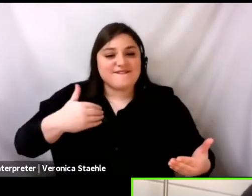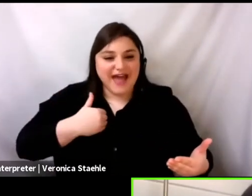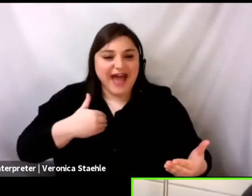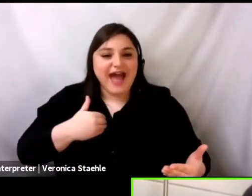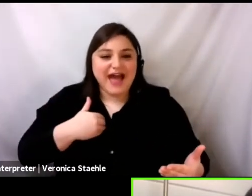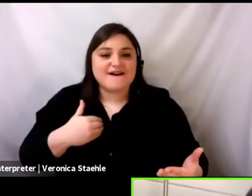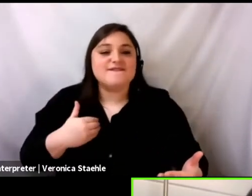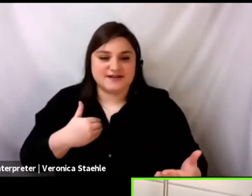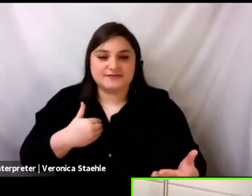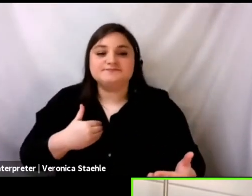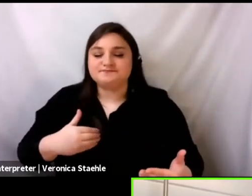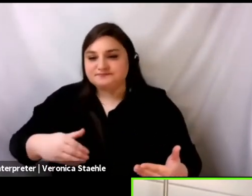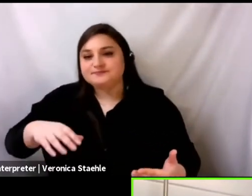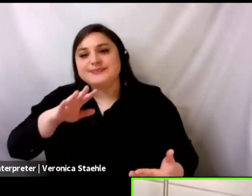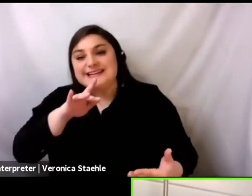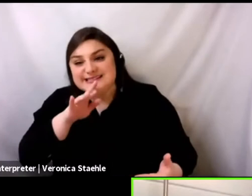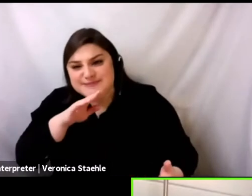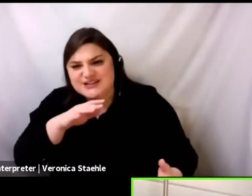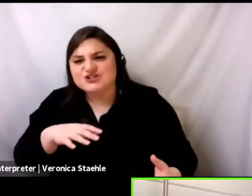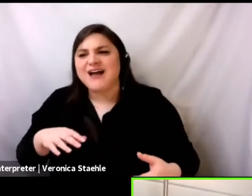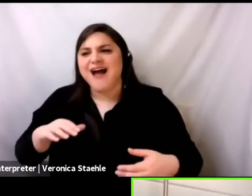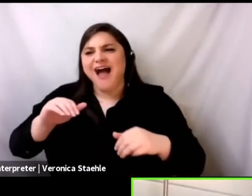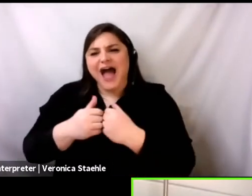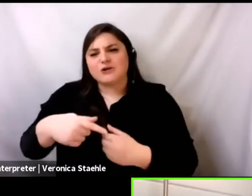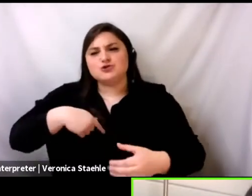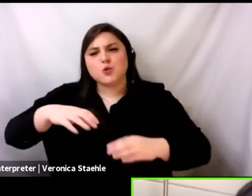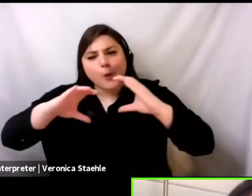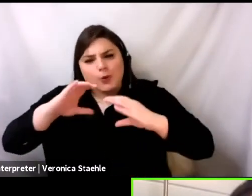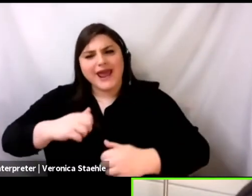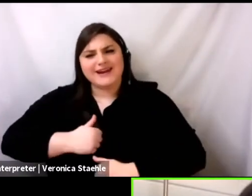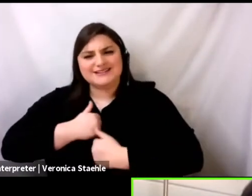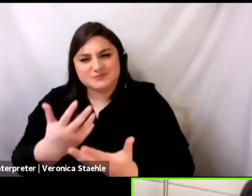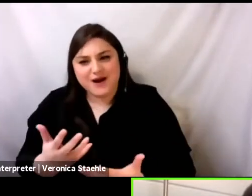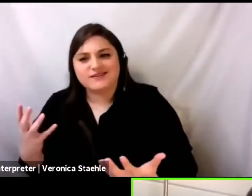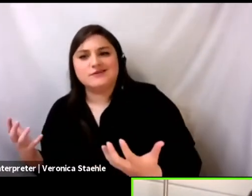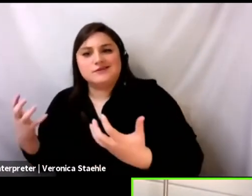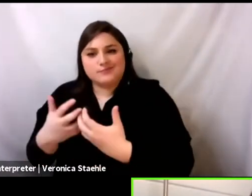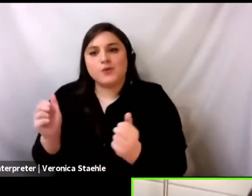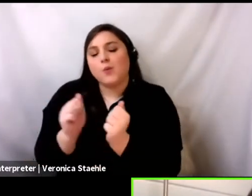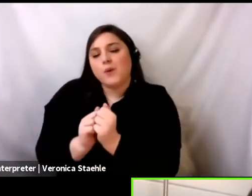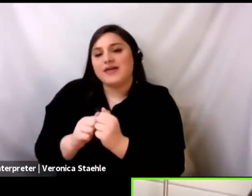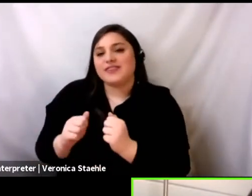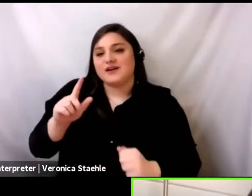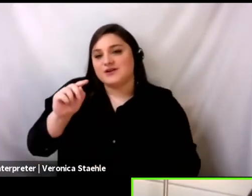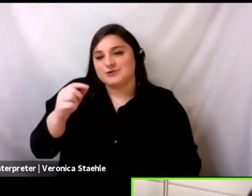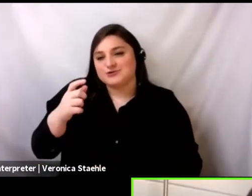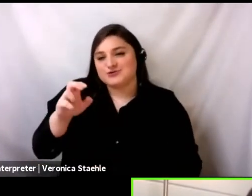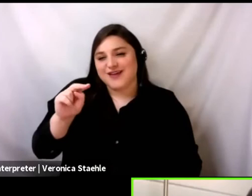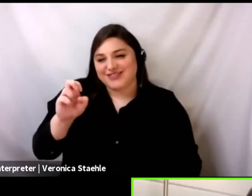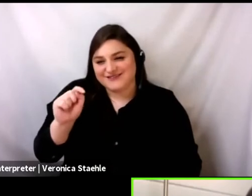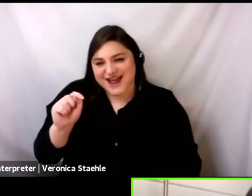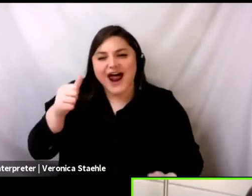with the language of together net. And, um, I remember when you first told me about the book, what is it? freedom is a